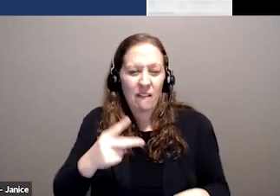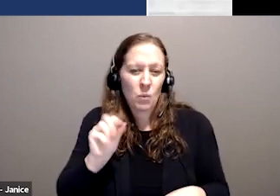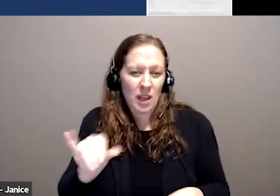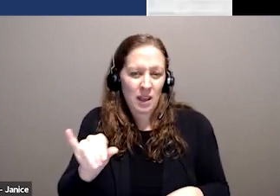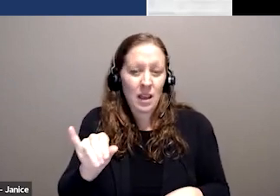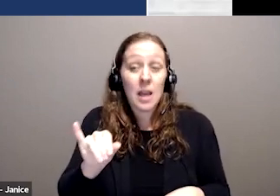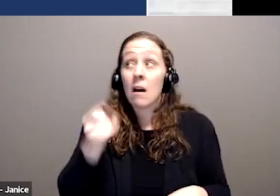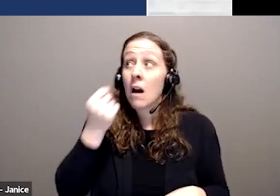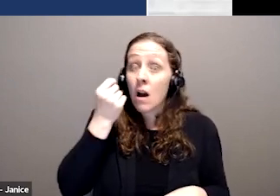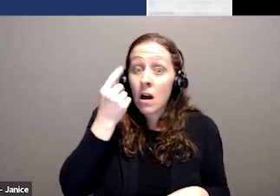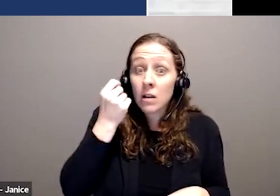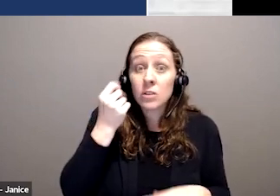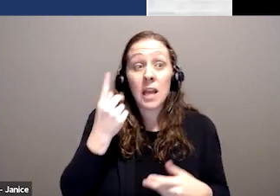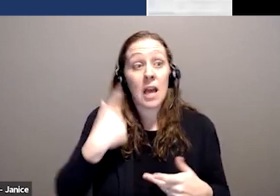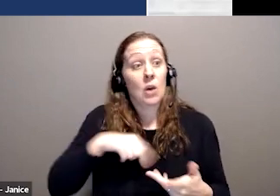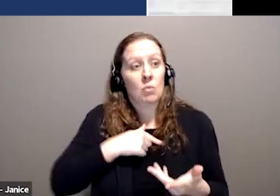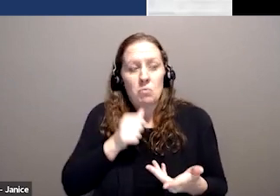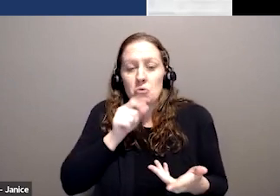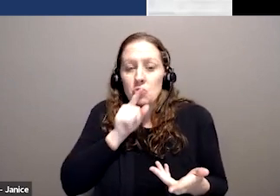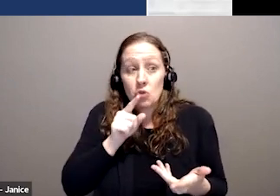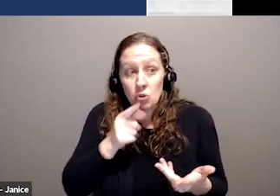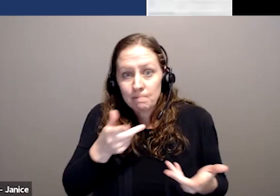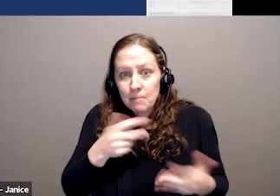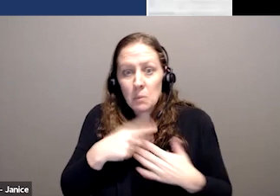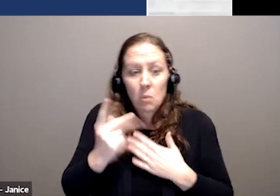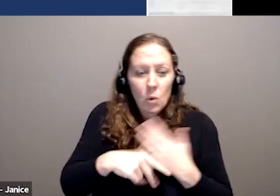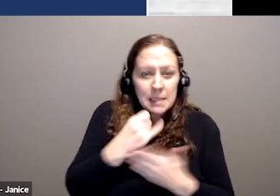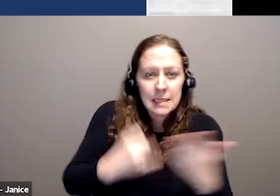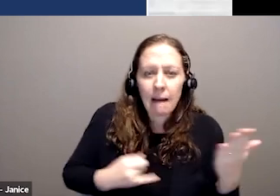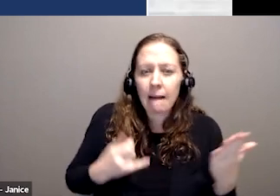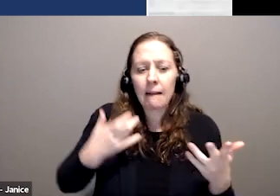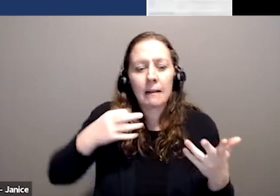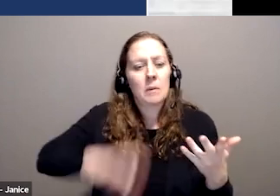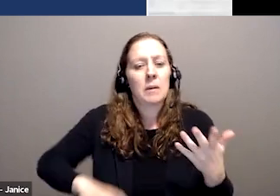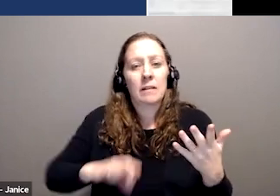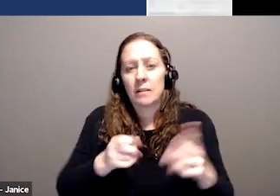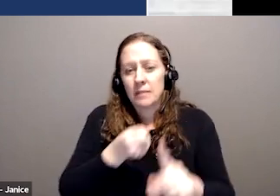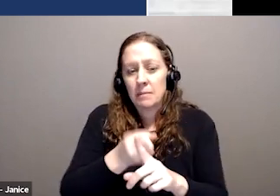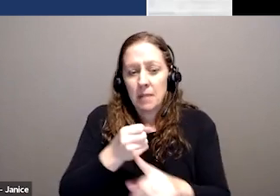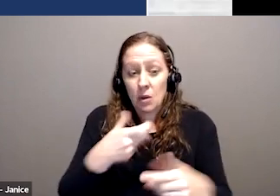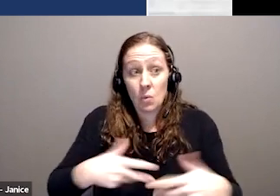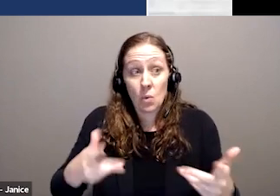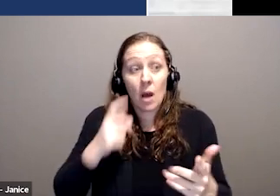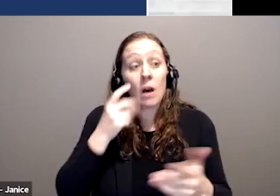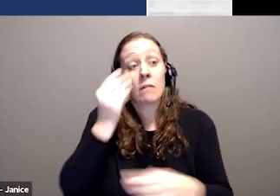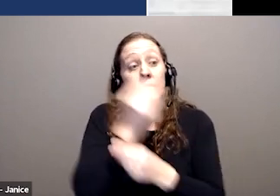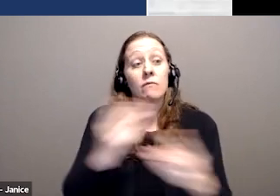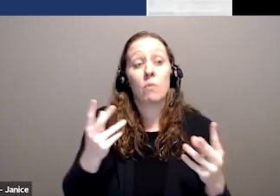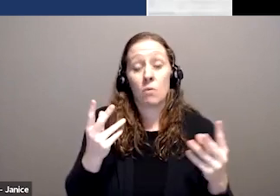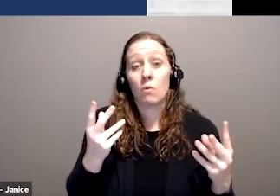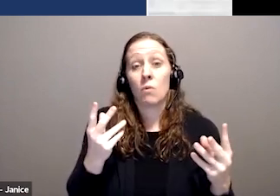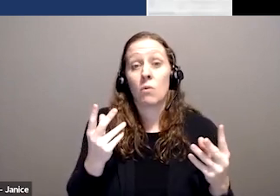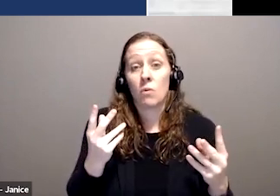is the important details of the benefit of the program design. We should be noted that there are no changes in